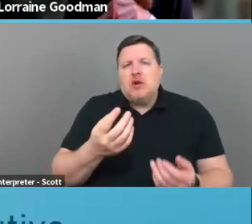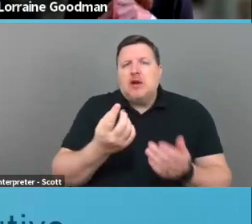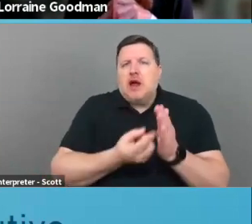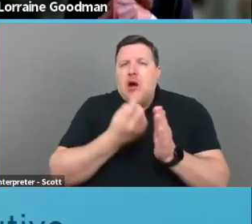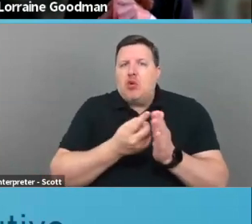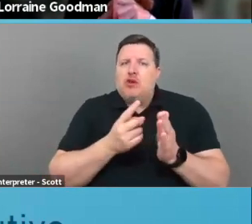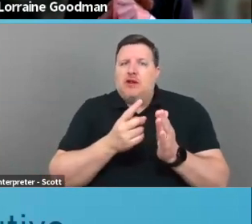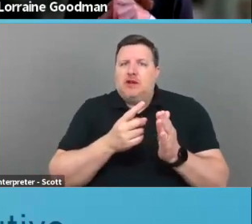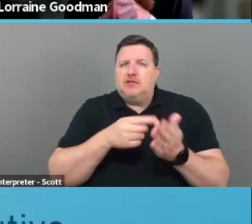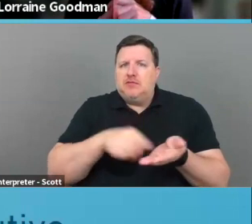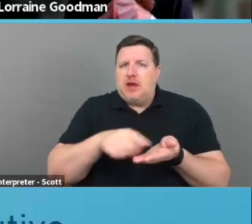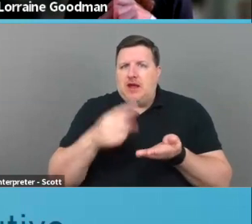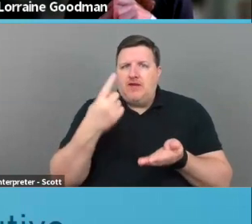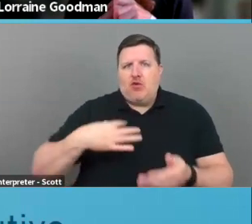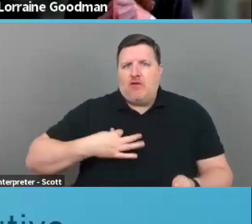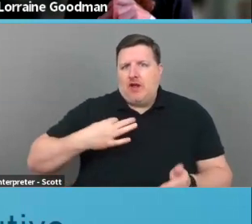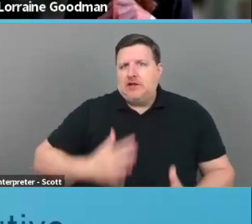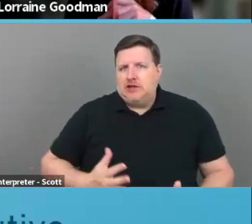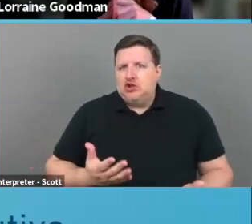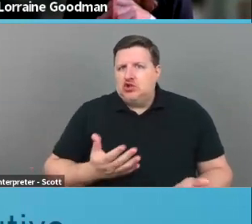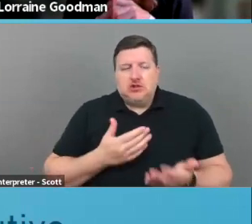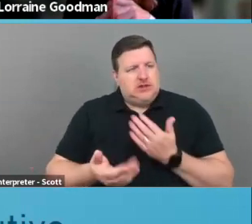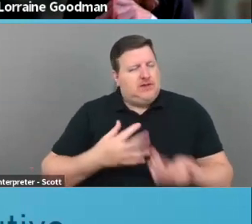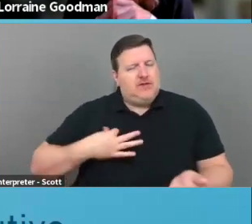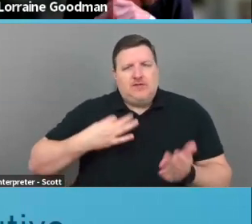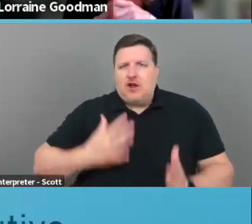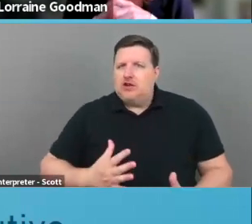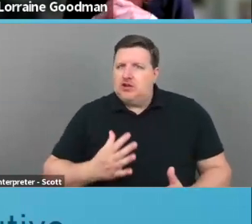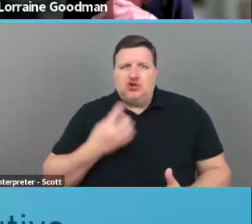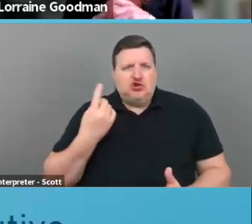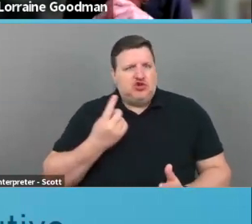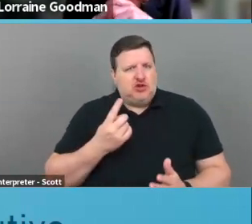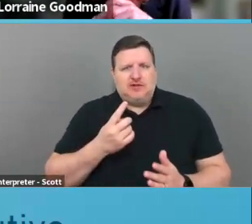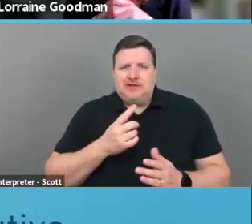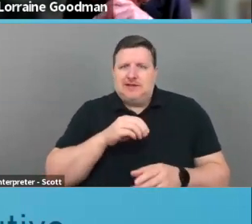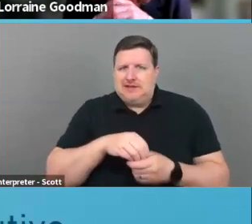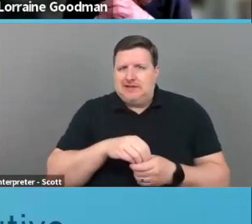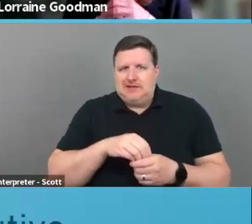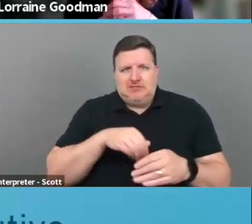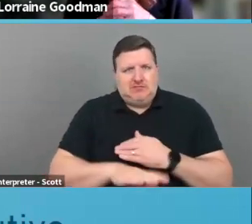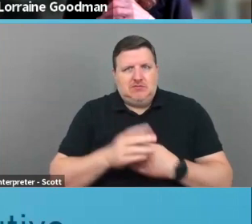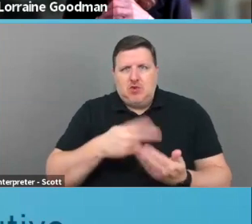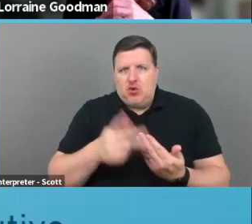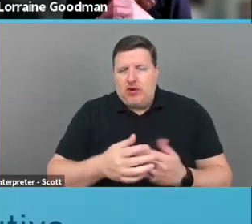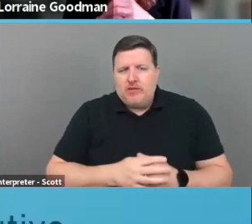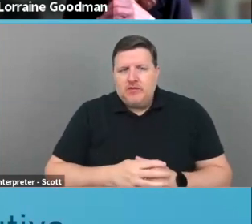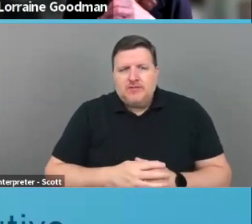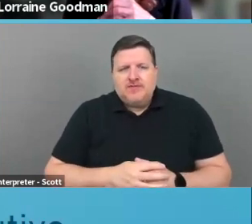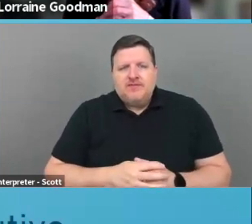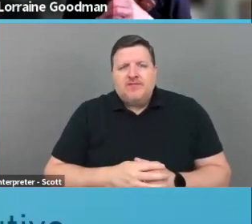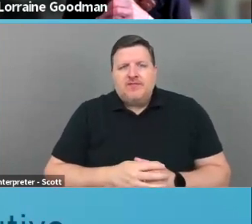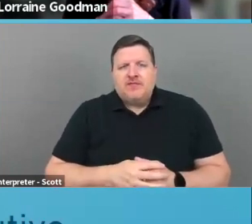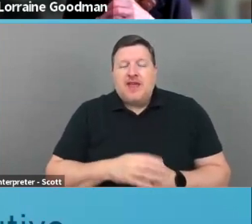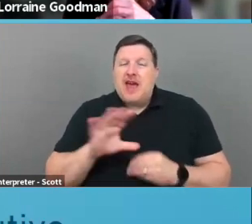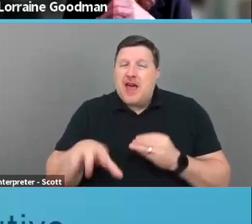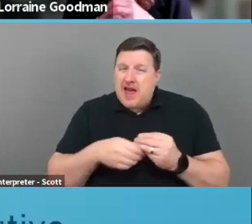of volunteers, even volunteers that are just stuffing programs, um, add budget notes. I